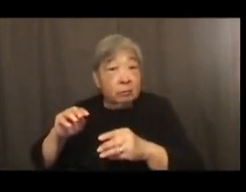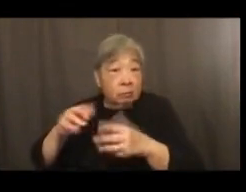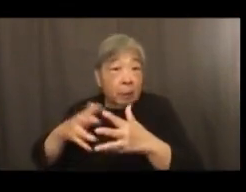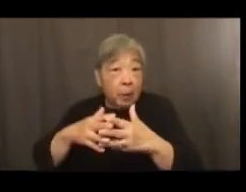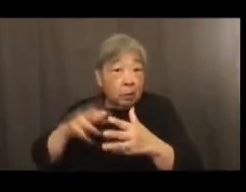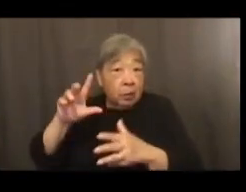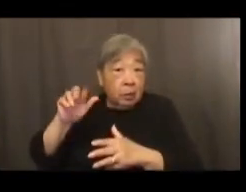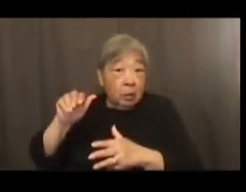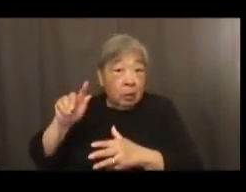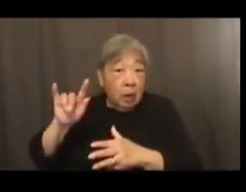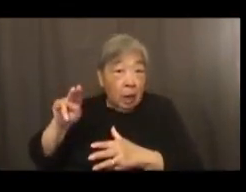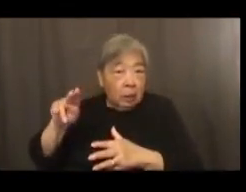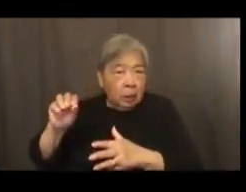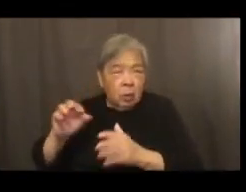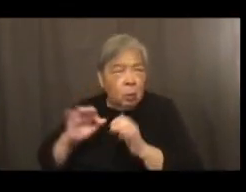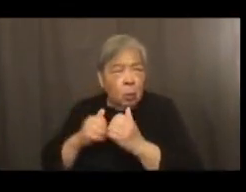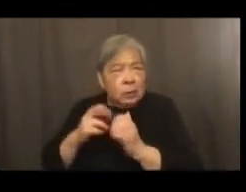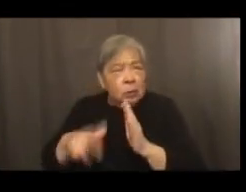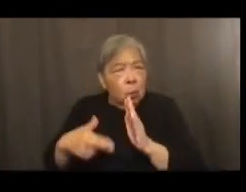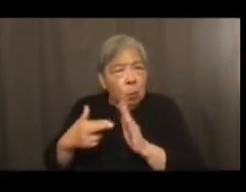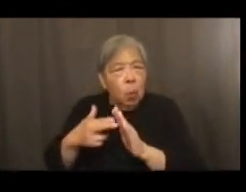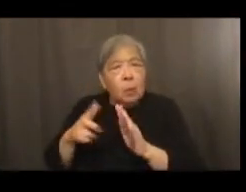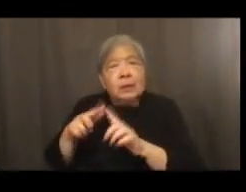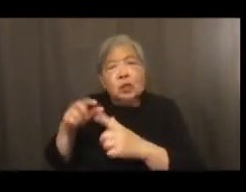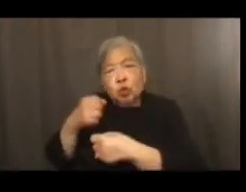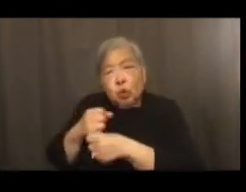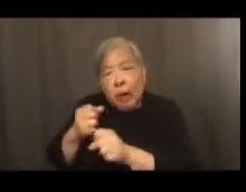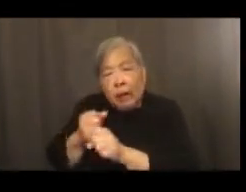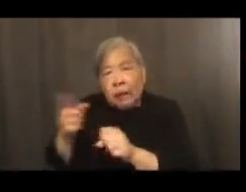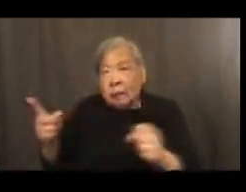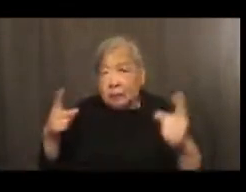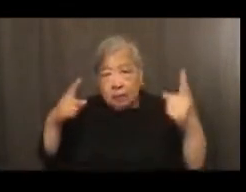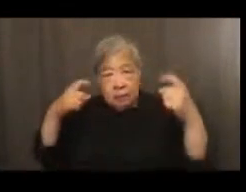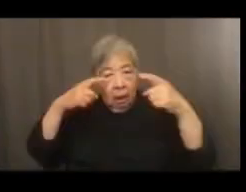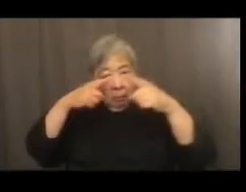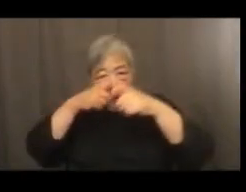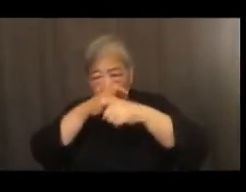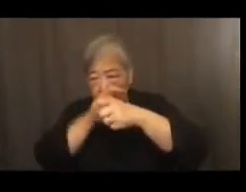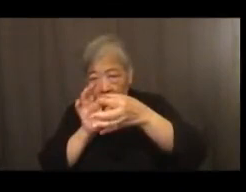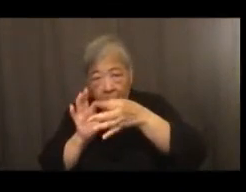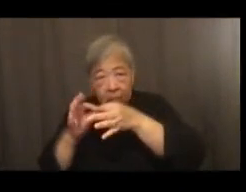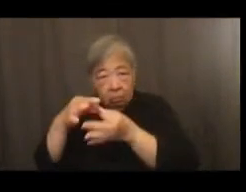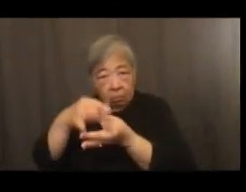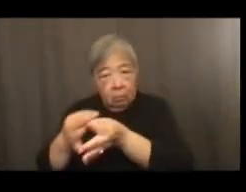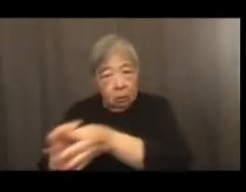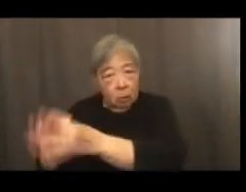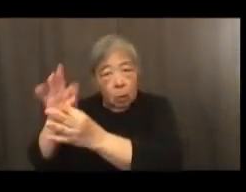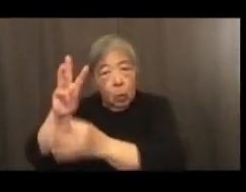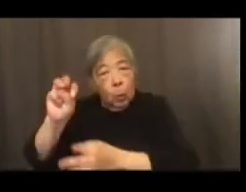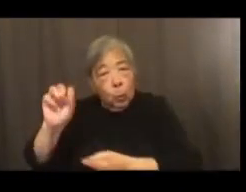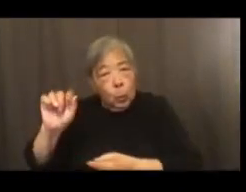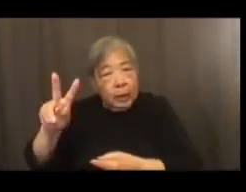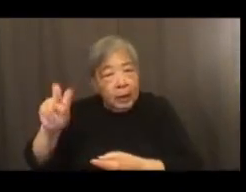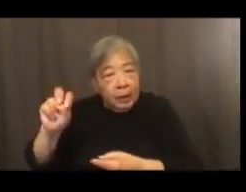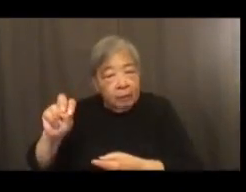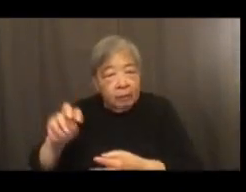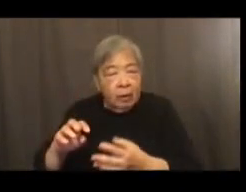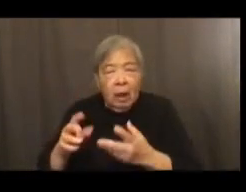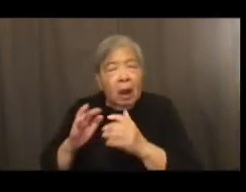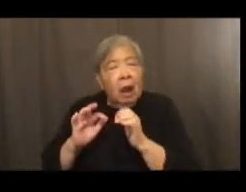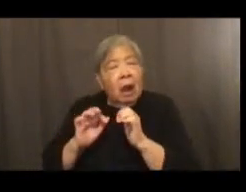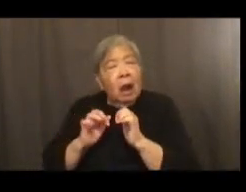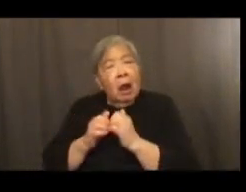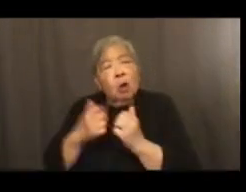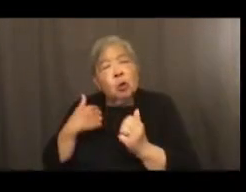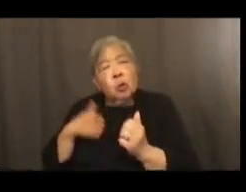in creating this this complicated weave that Theo and Anthea have been talking about? How do we,